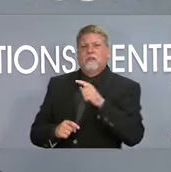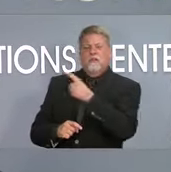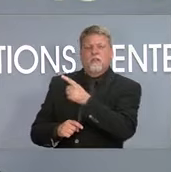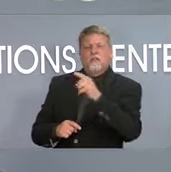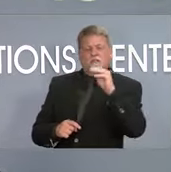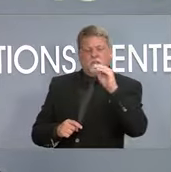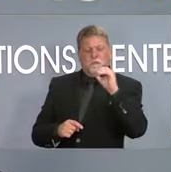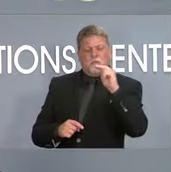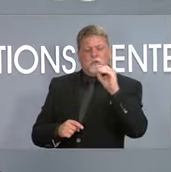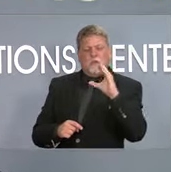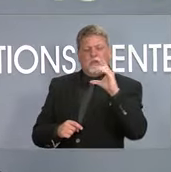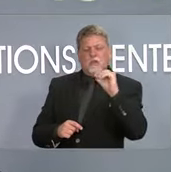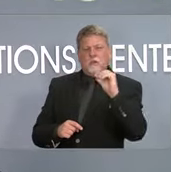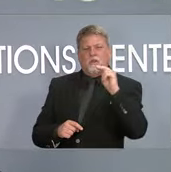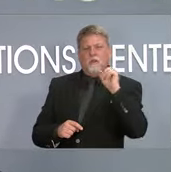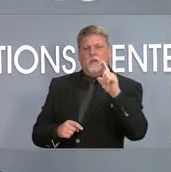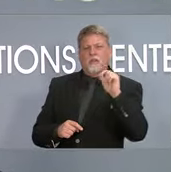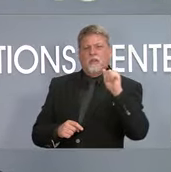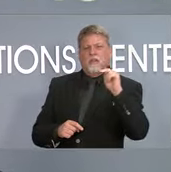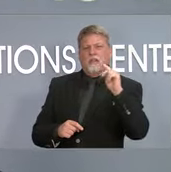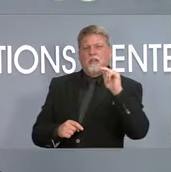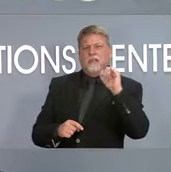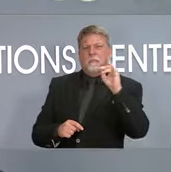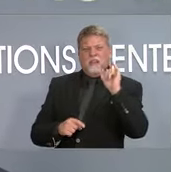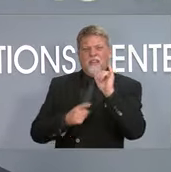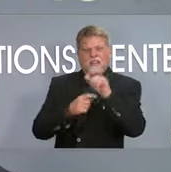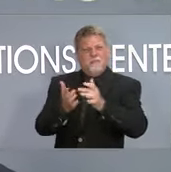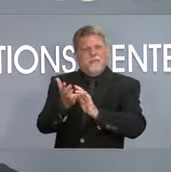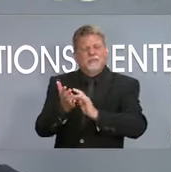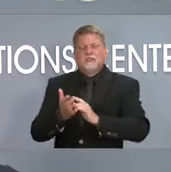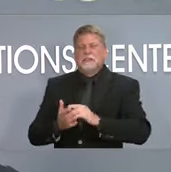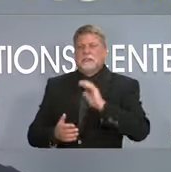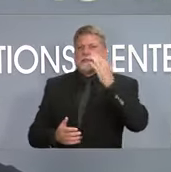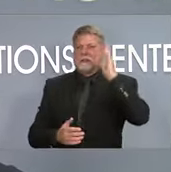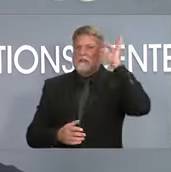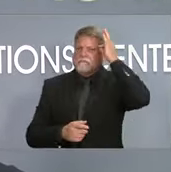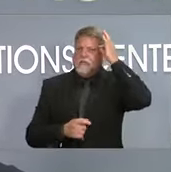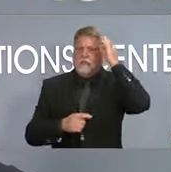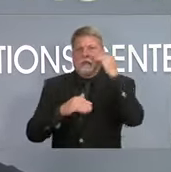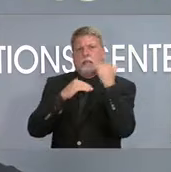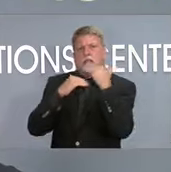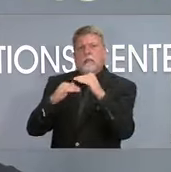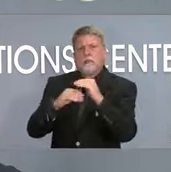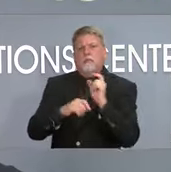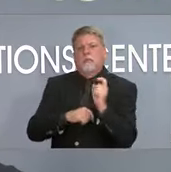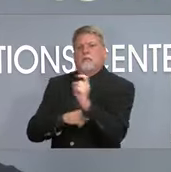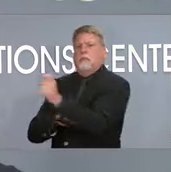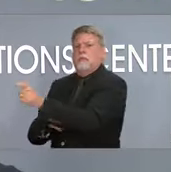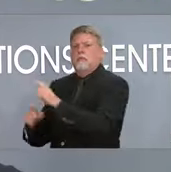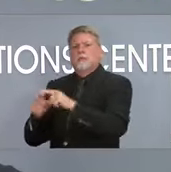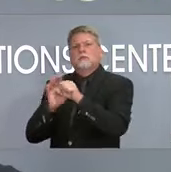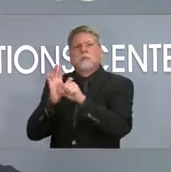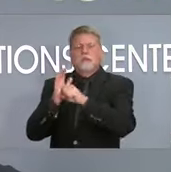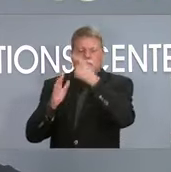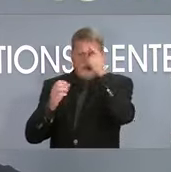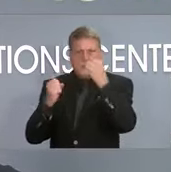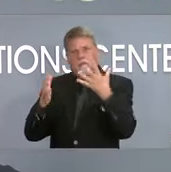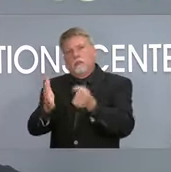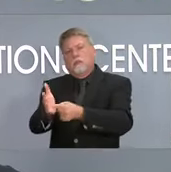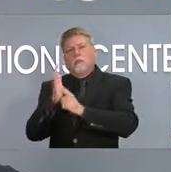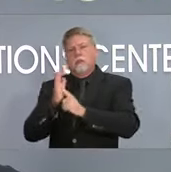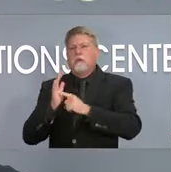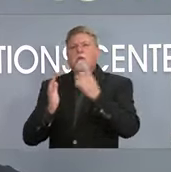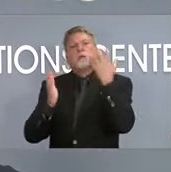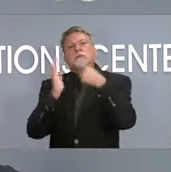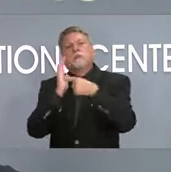more on a state by state basis because of the surge in demand. There was a report yesterday, I believe, that Tennessee is recommending they only be